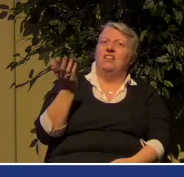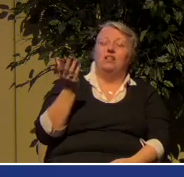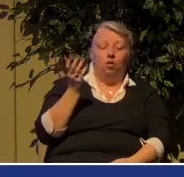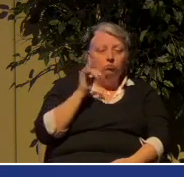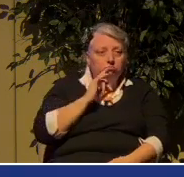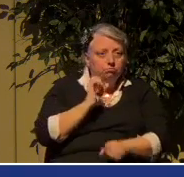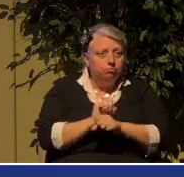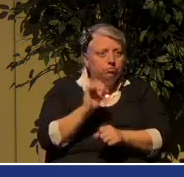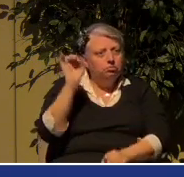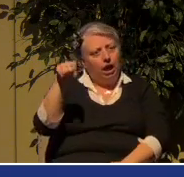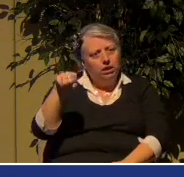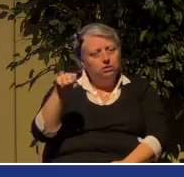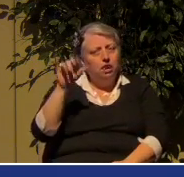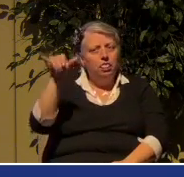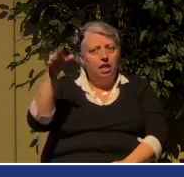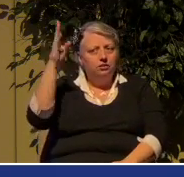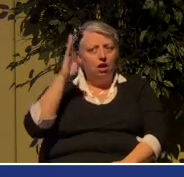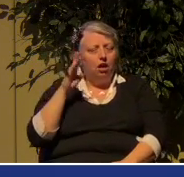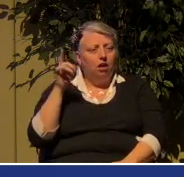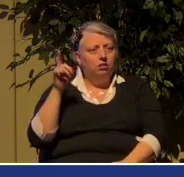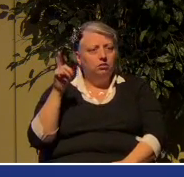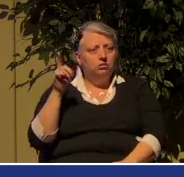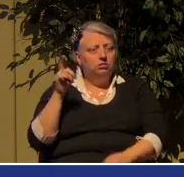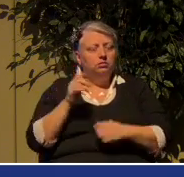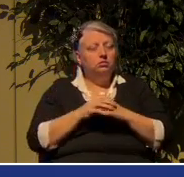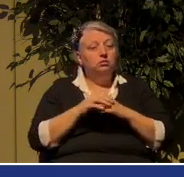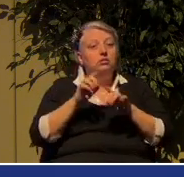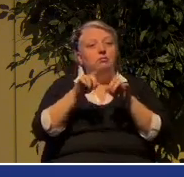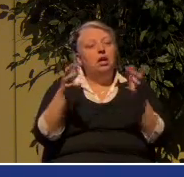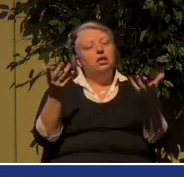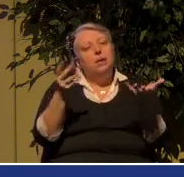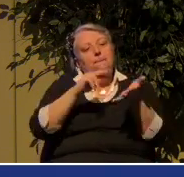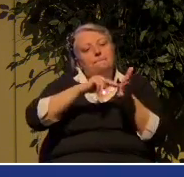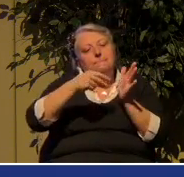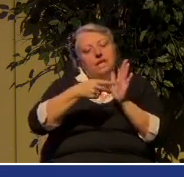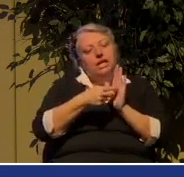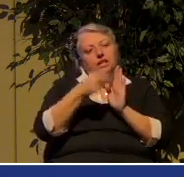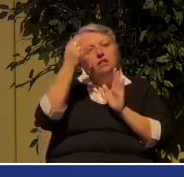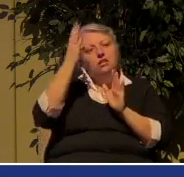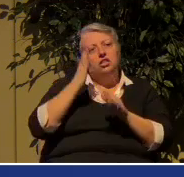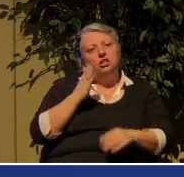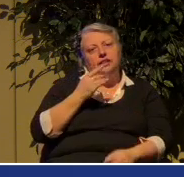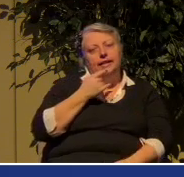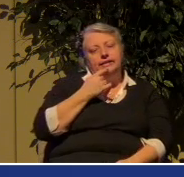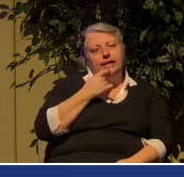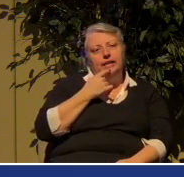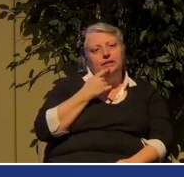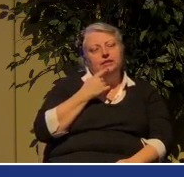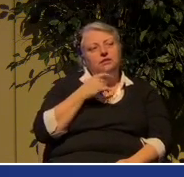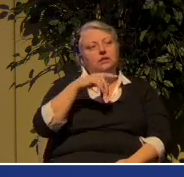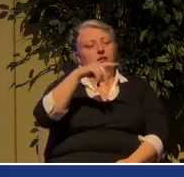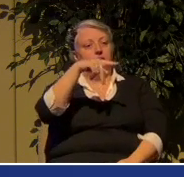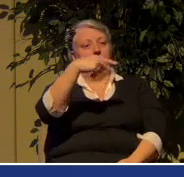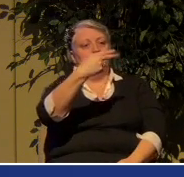all of that. But let me ask you, what does it mean that the Bible says he hardened Pharaoh's heart?